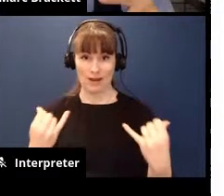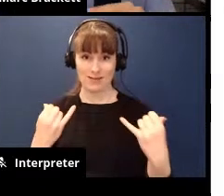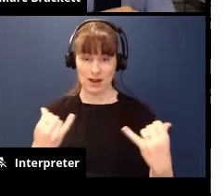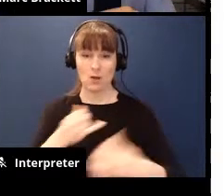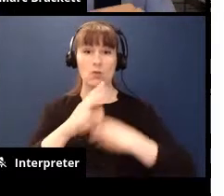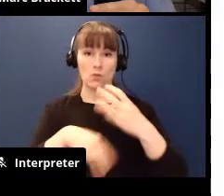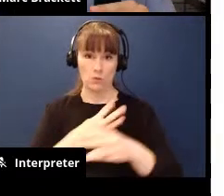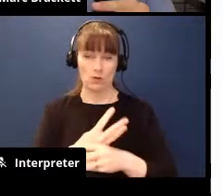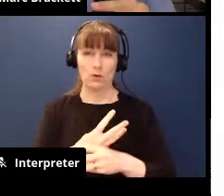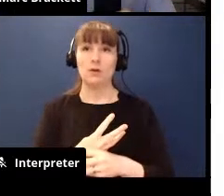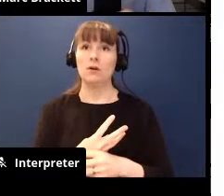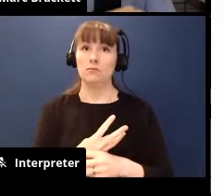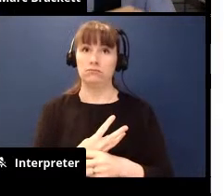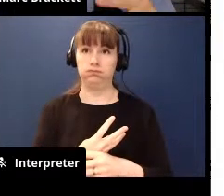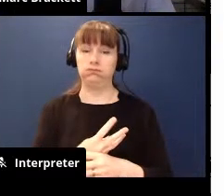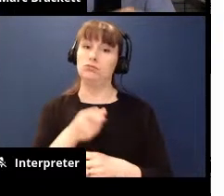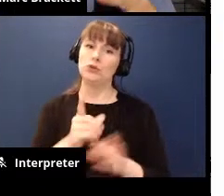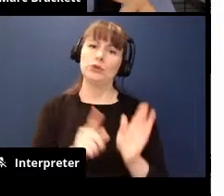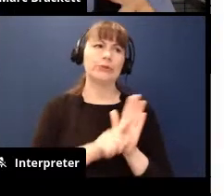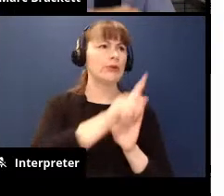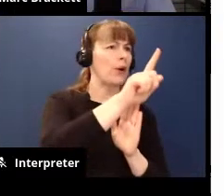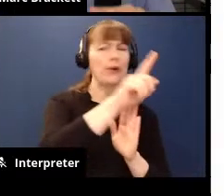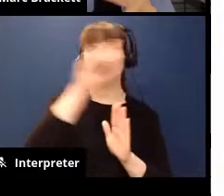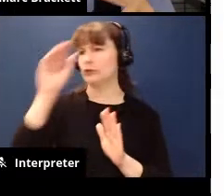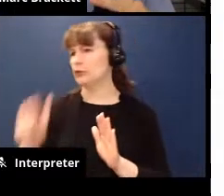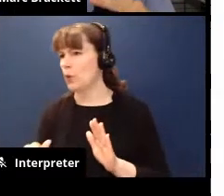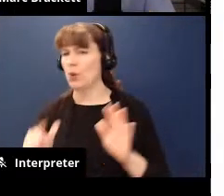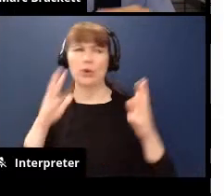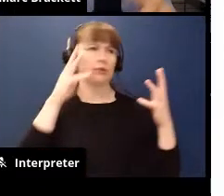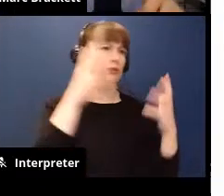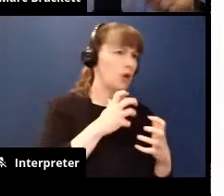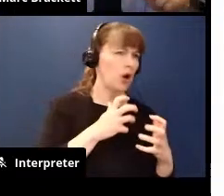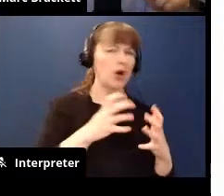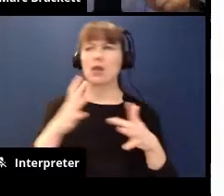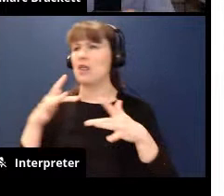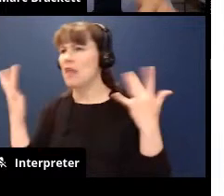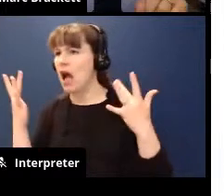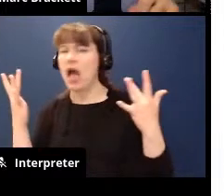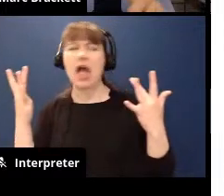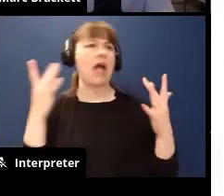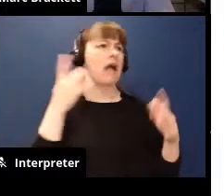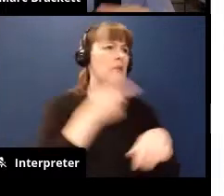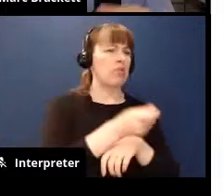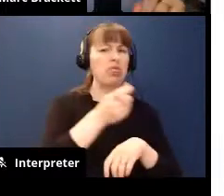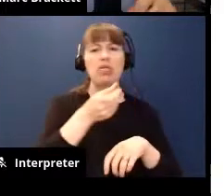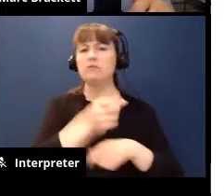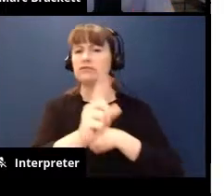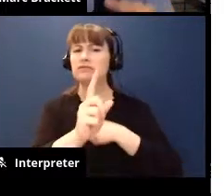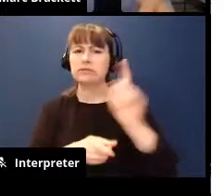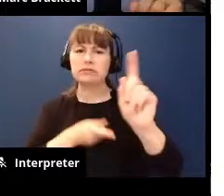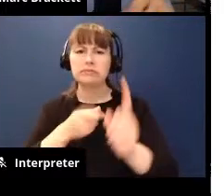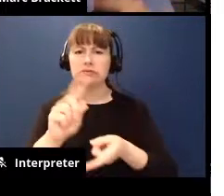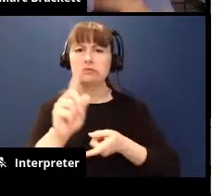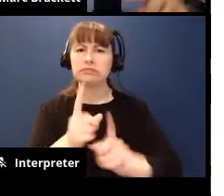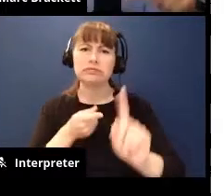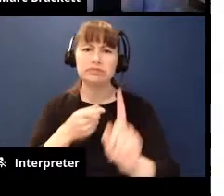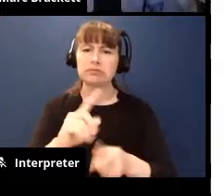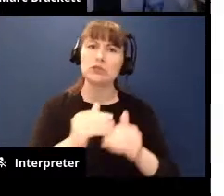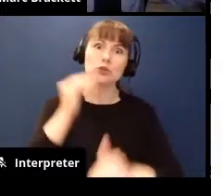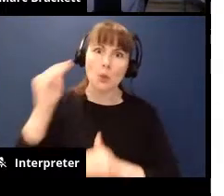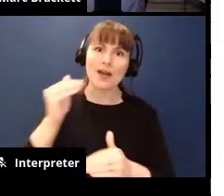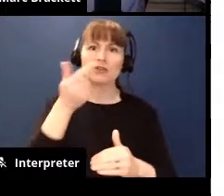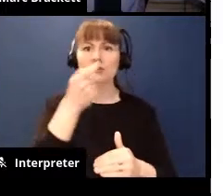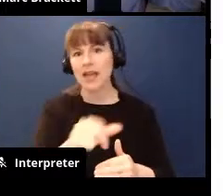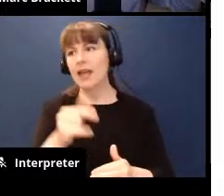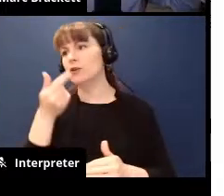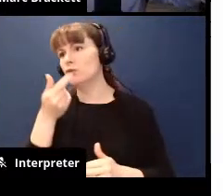you know you can you're too tall you're too short you're too dark you're too light you're too fat you're too skinny you're too gay you're too straight i mean